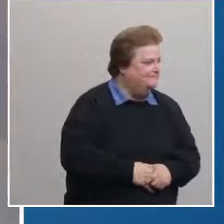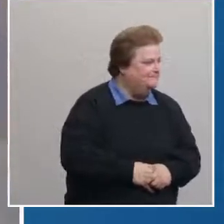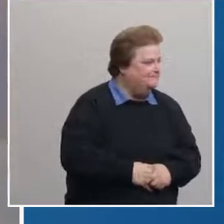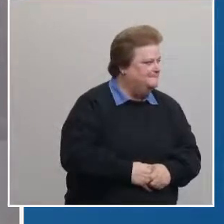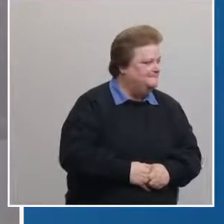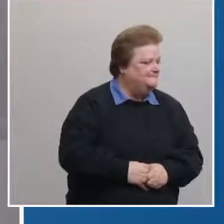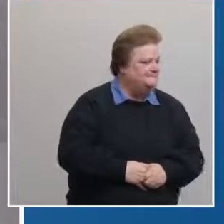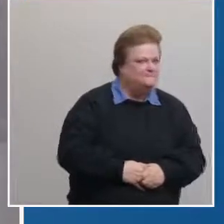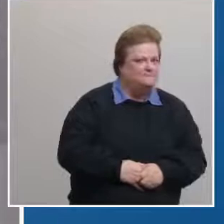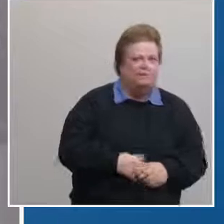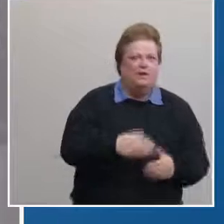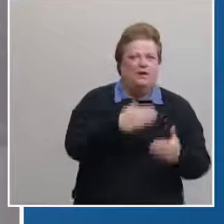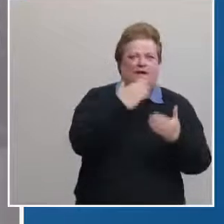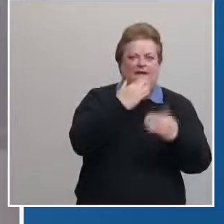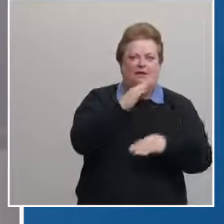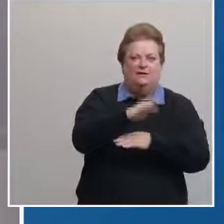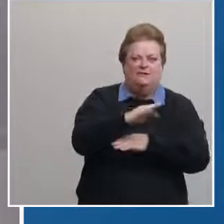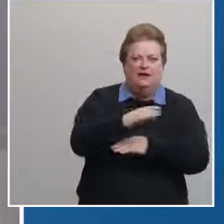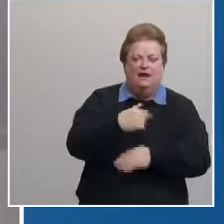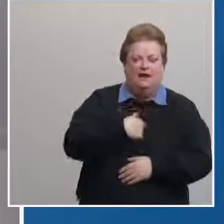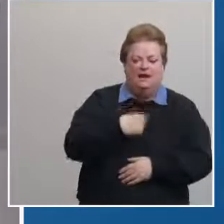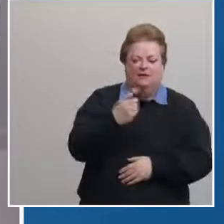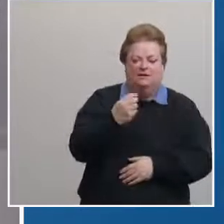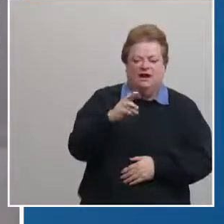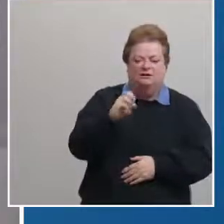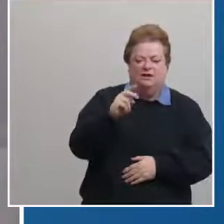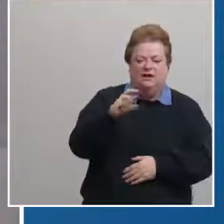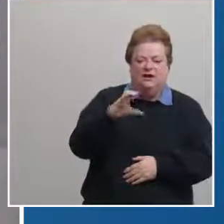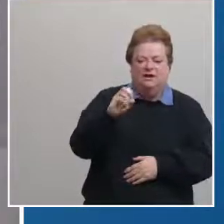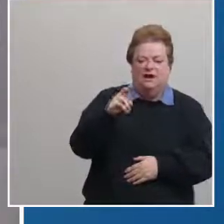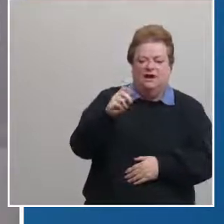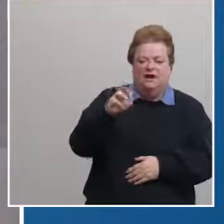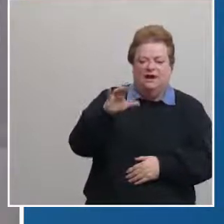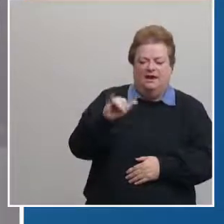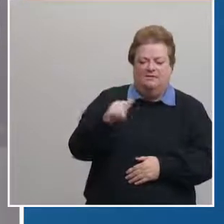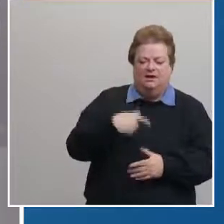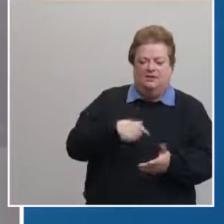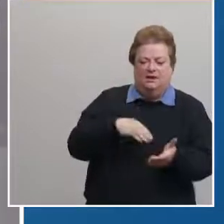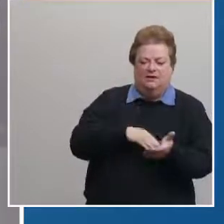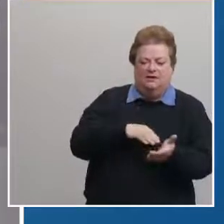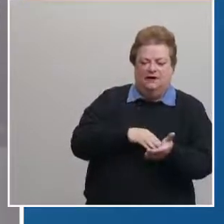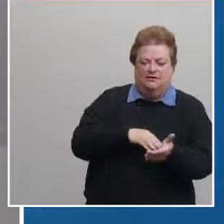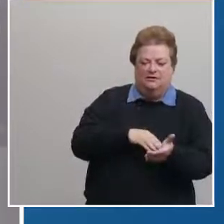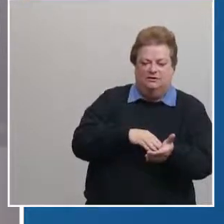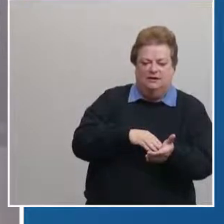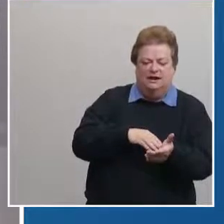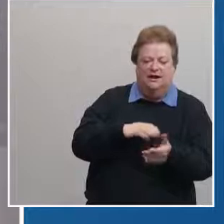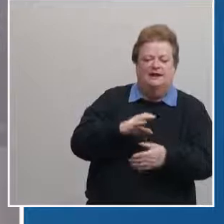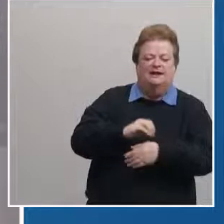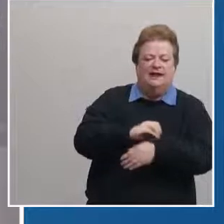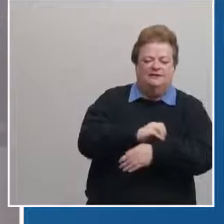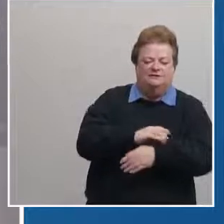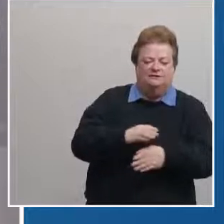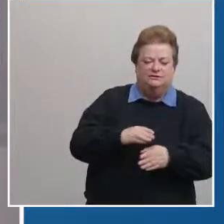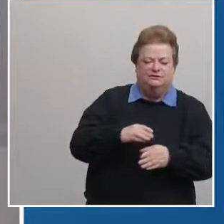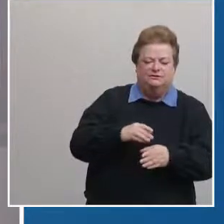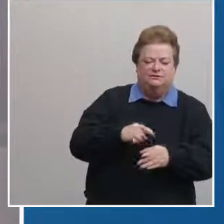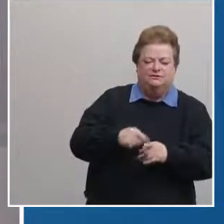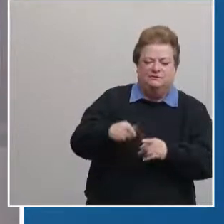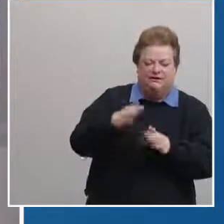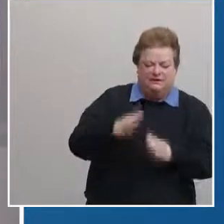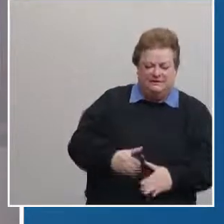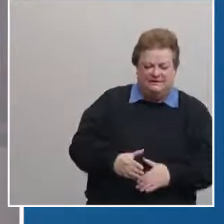hi good afternoon i'm dr eric avery i'm a physician i'm a cancer specialist at nebraska hematology